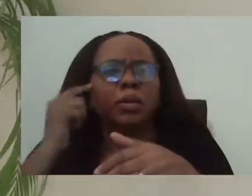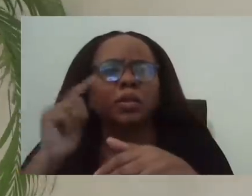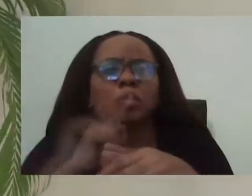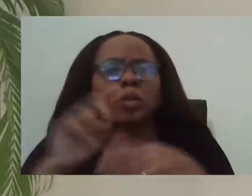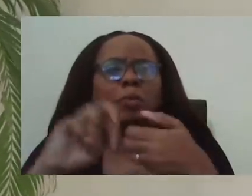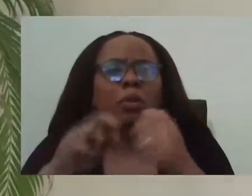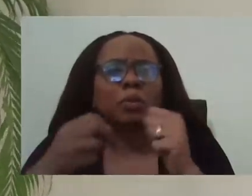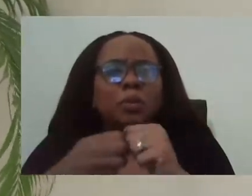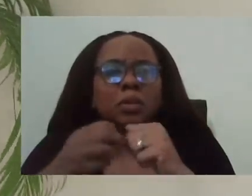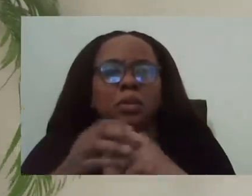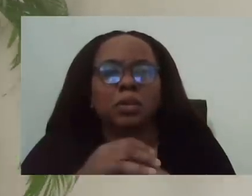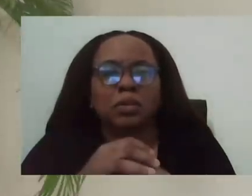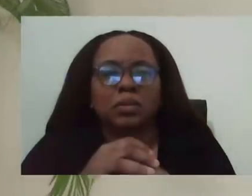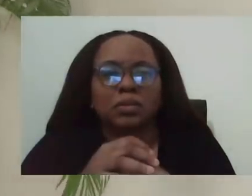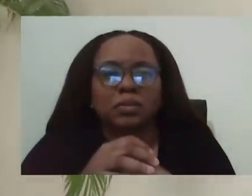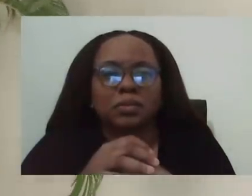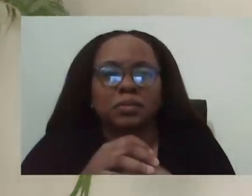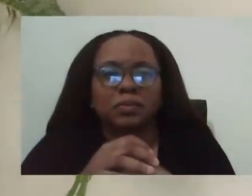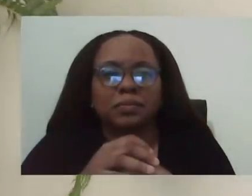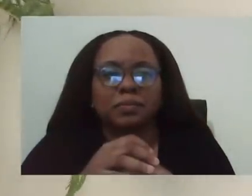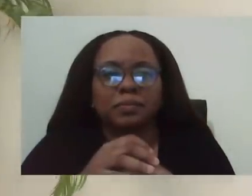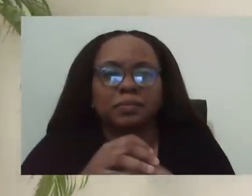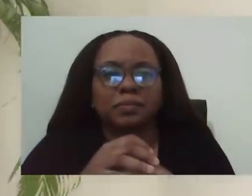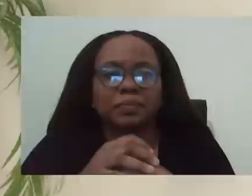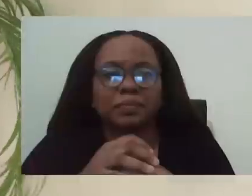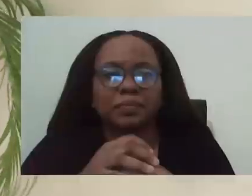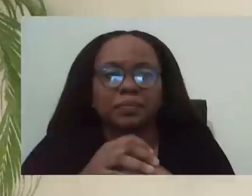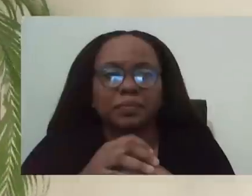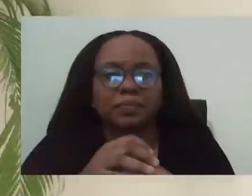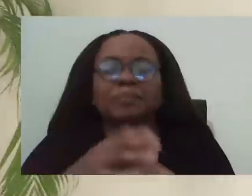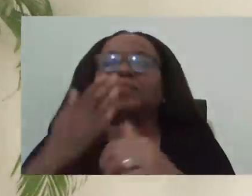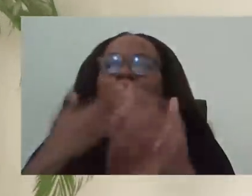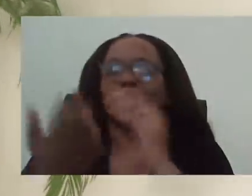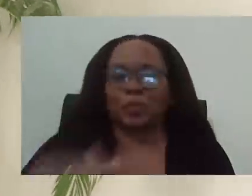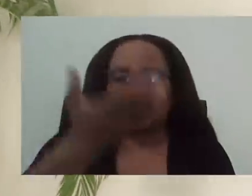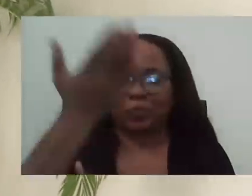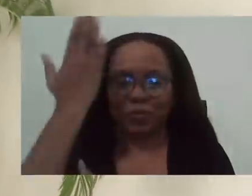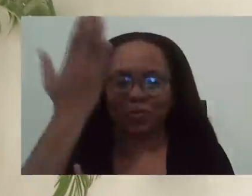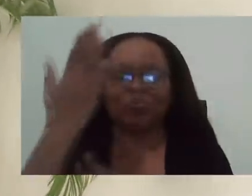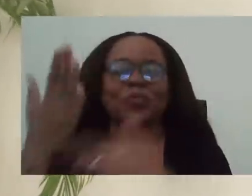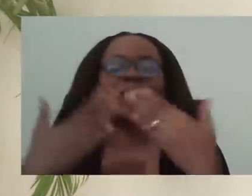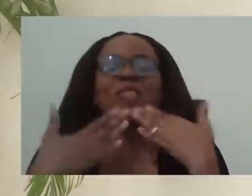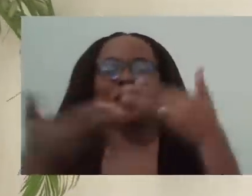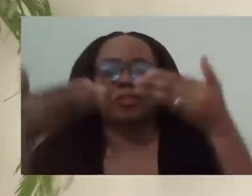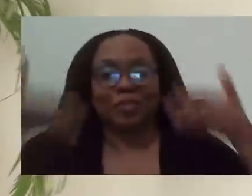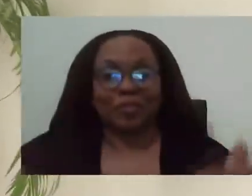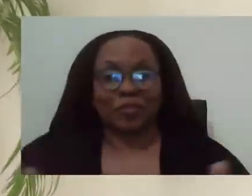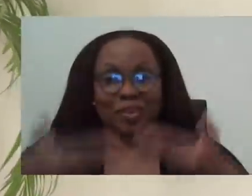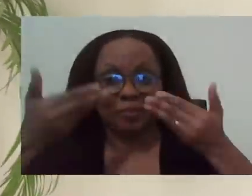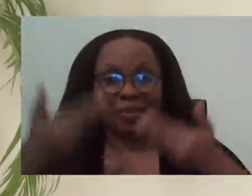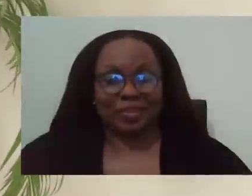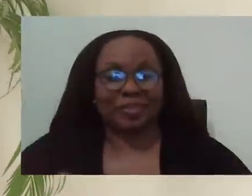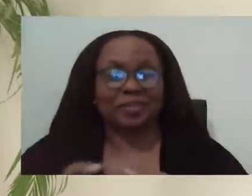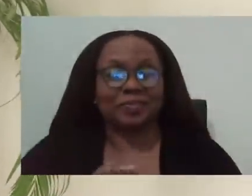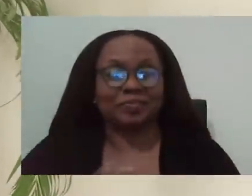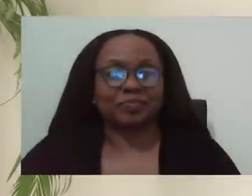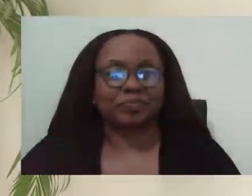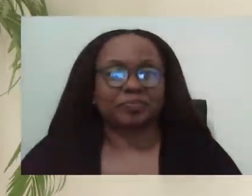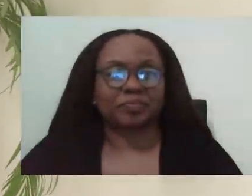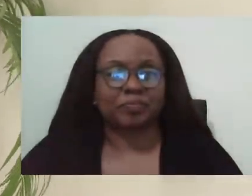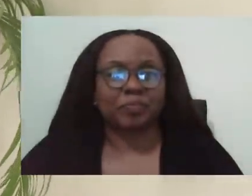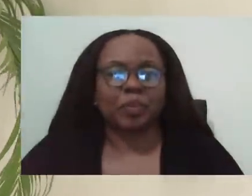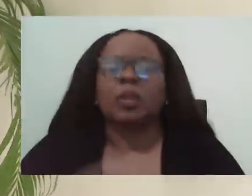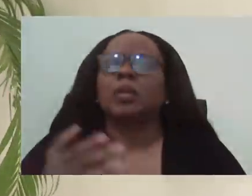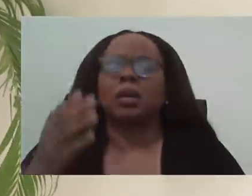all have a number of... Good morning. And thank you for having me. Um, I guess we all have a number of areas of concern, but I've,